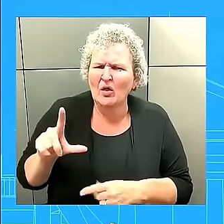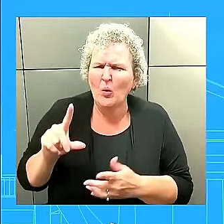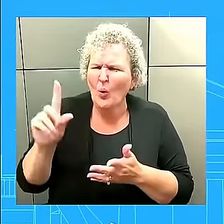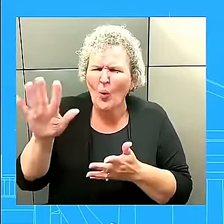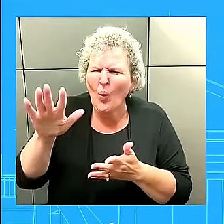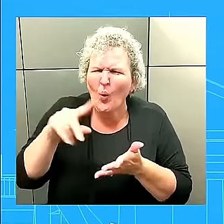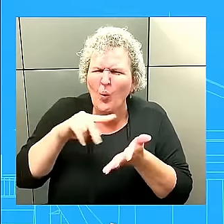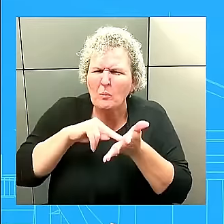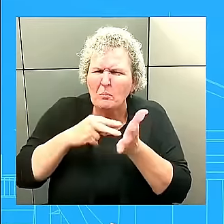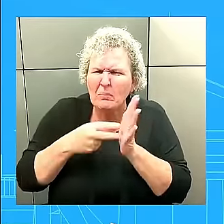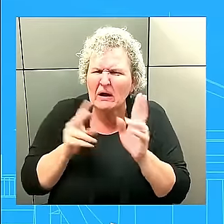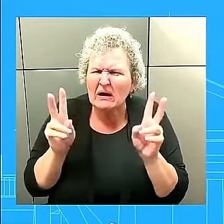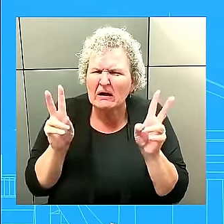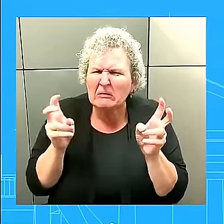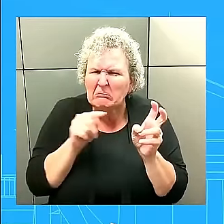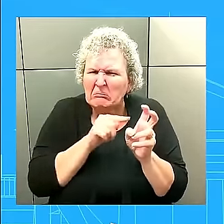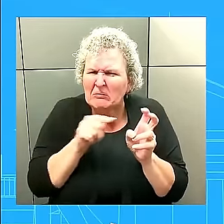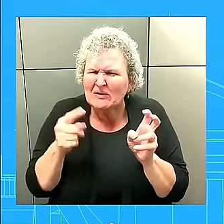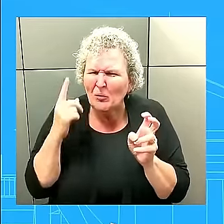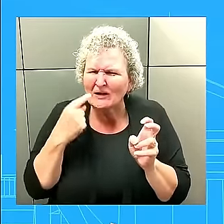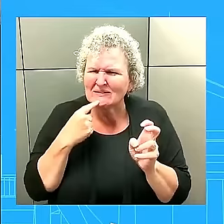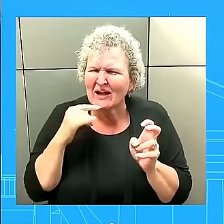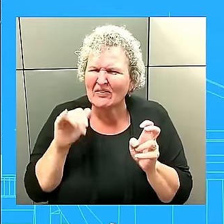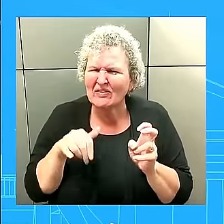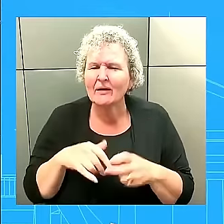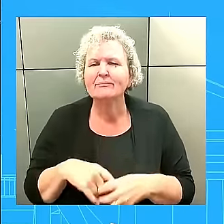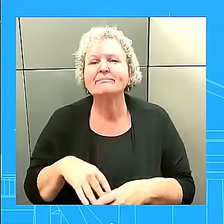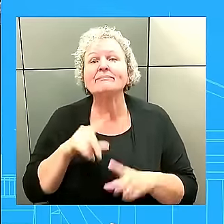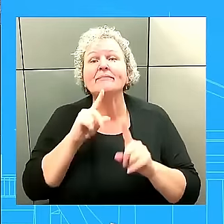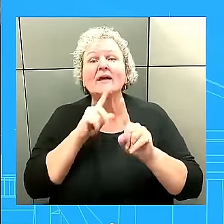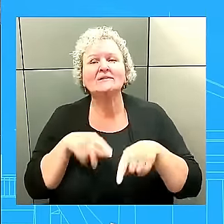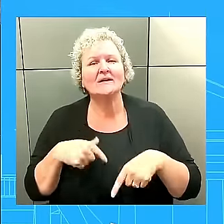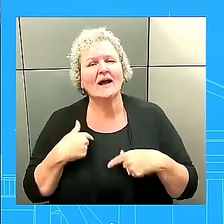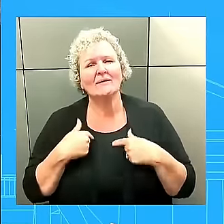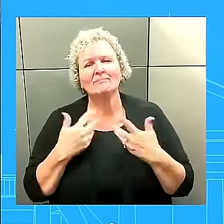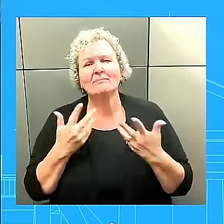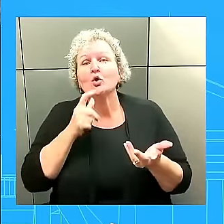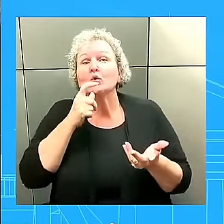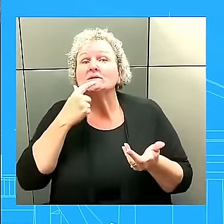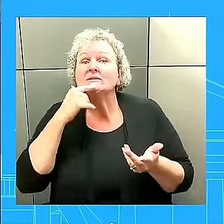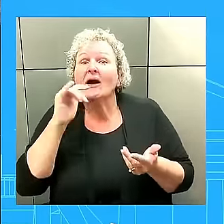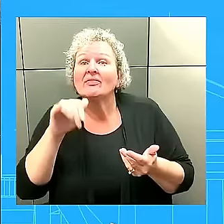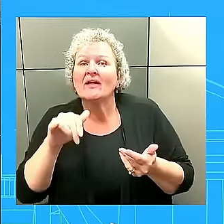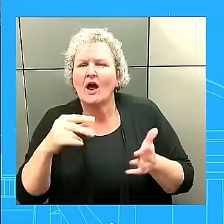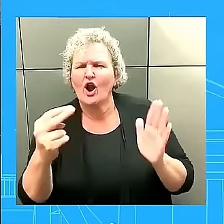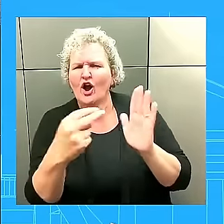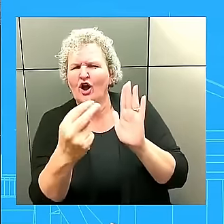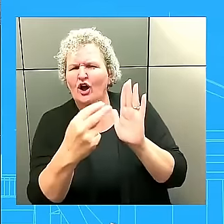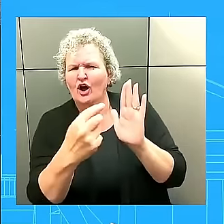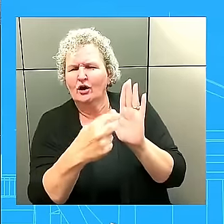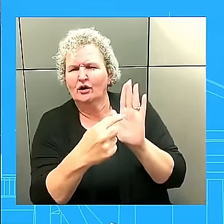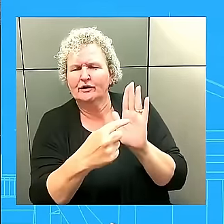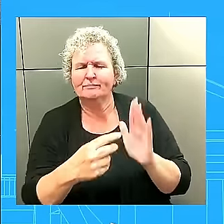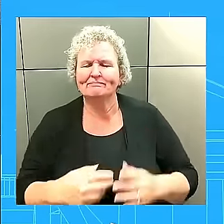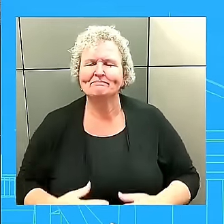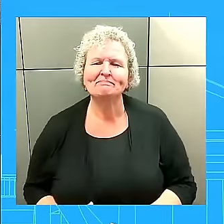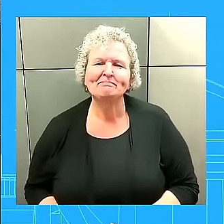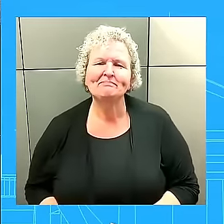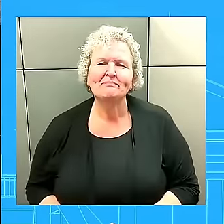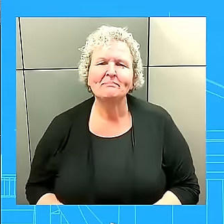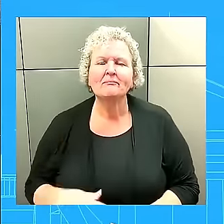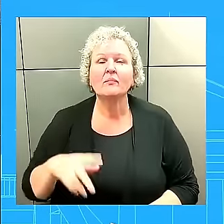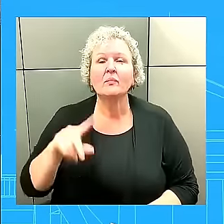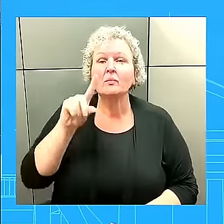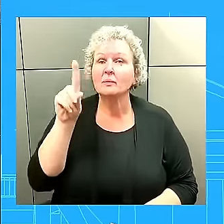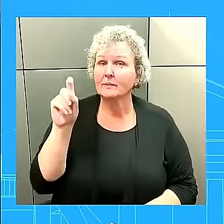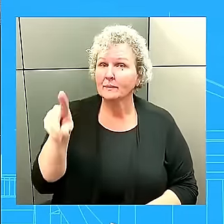That's all I'll say. Okay. Another question about the vice president's interview with NBC. She talked, she was asked about whether there should be any concessions on the